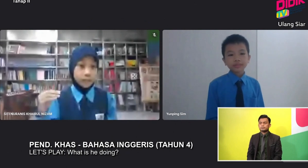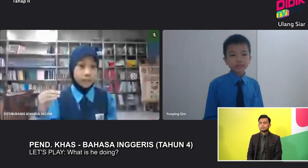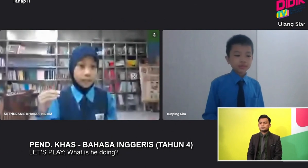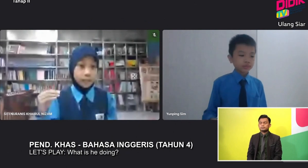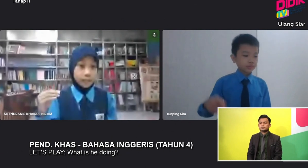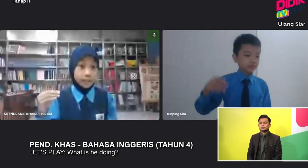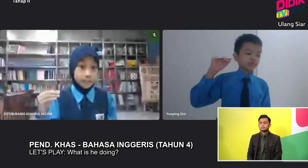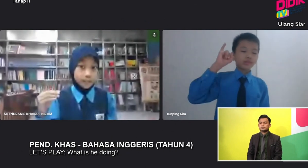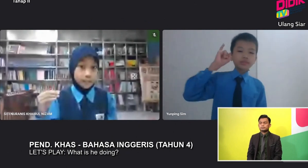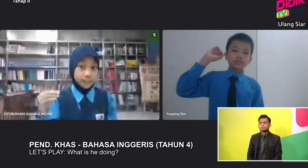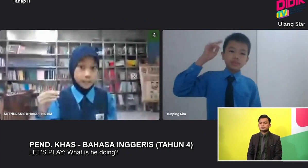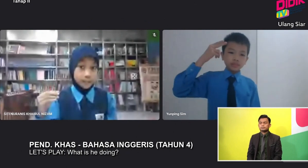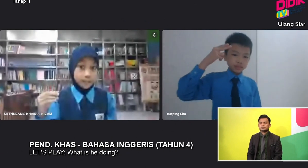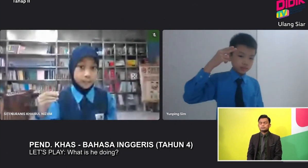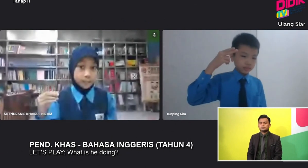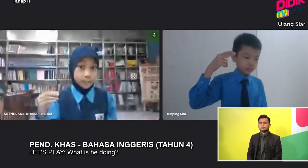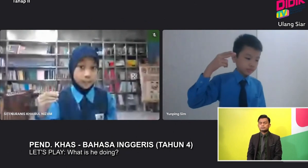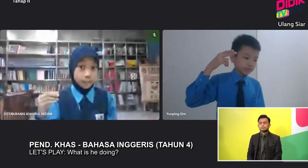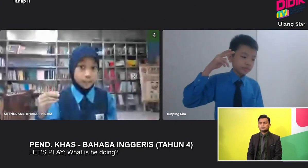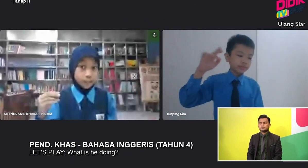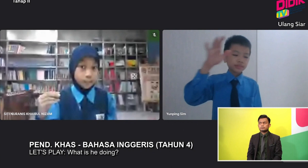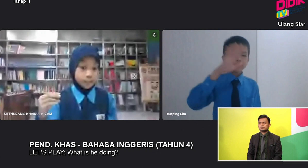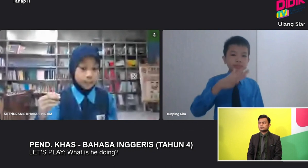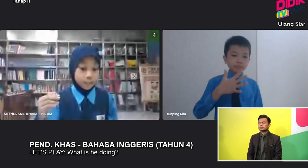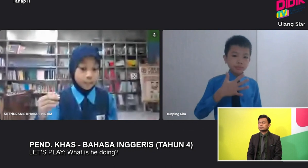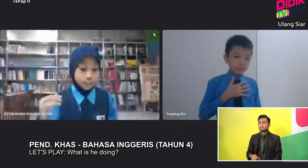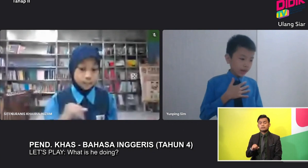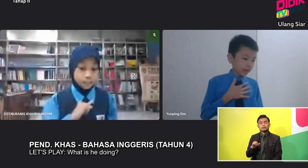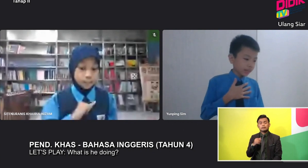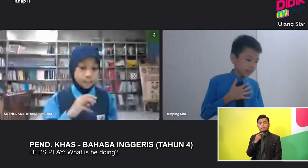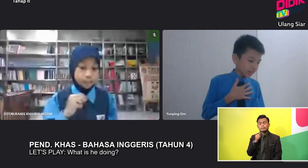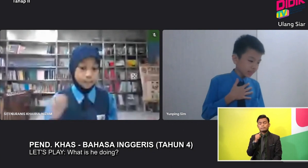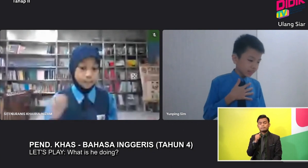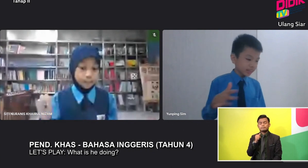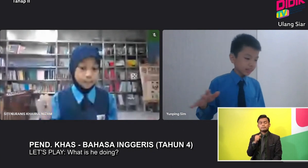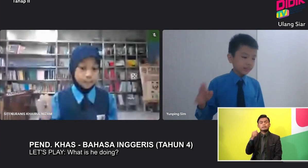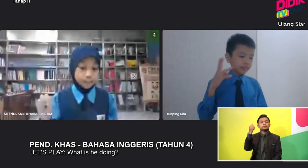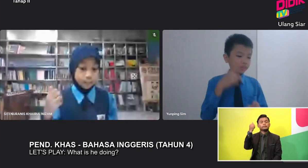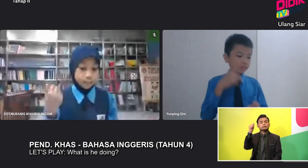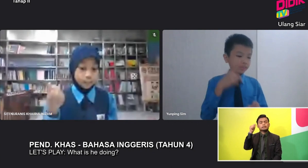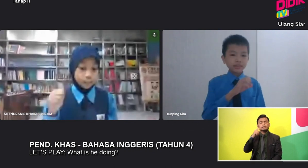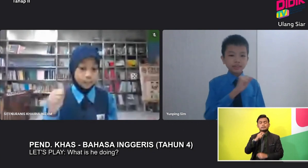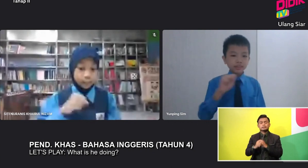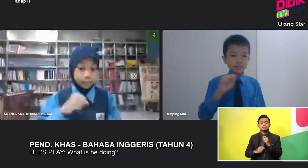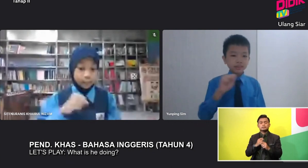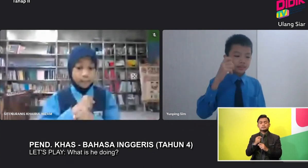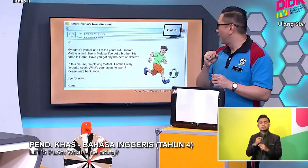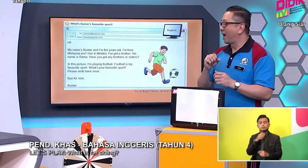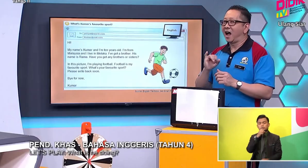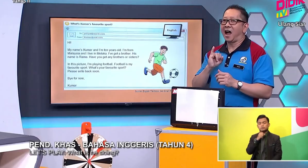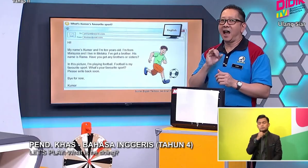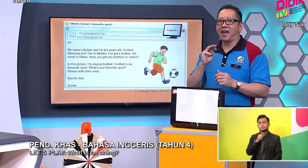And I am 10 years old Okay good job